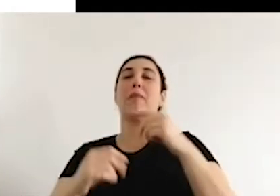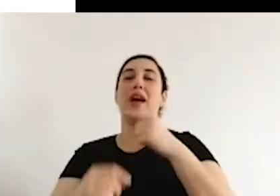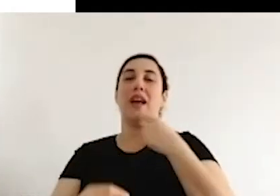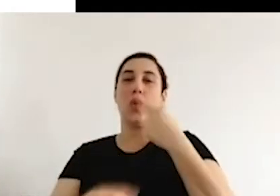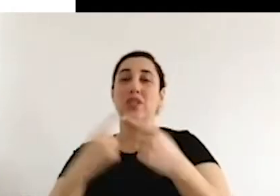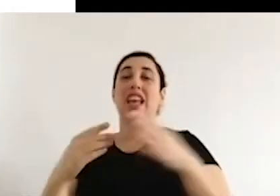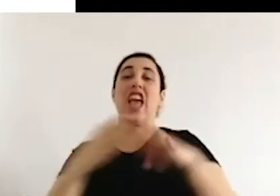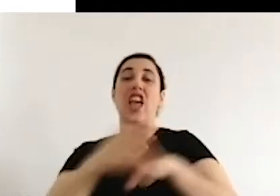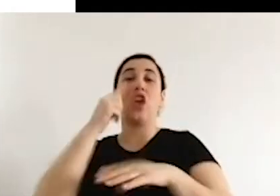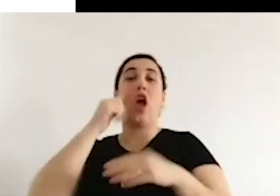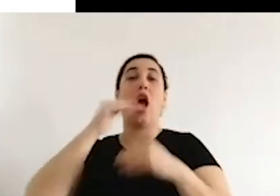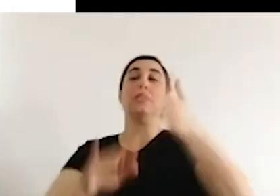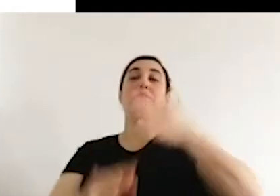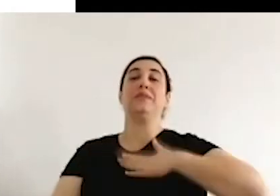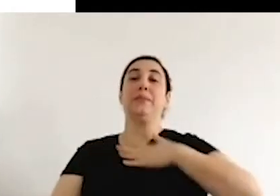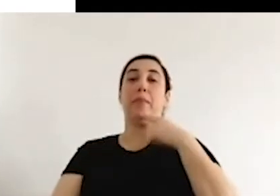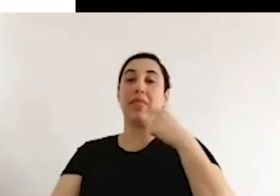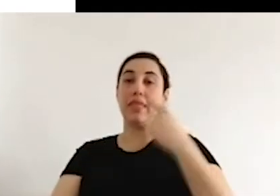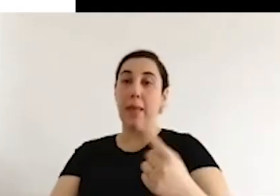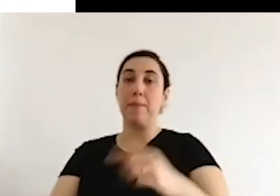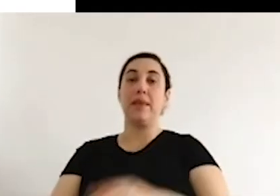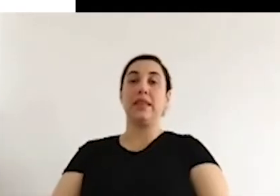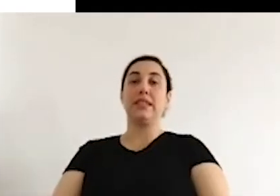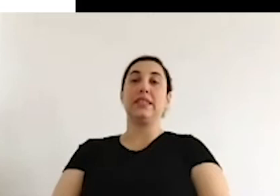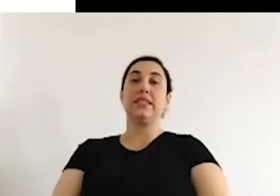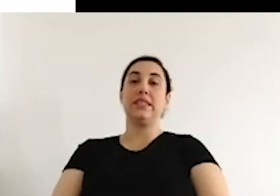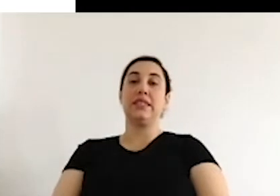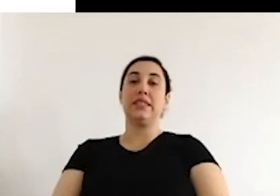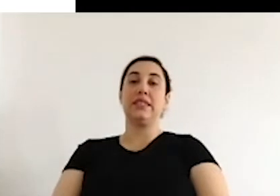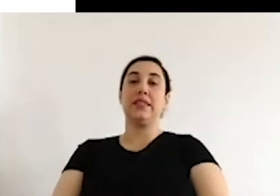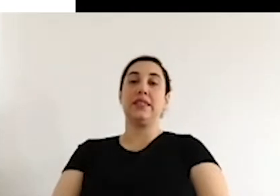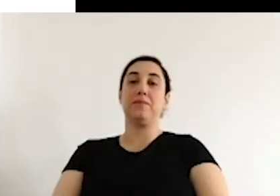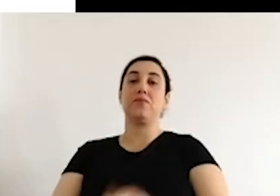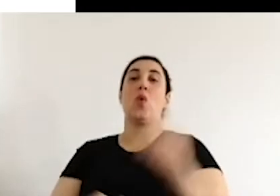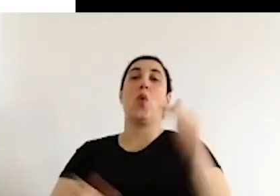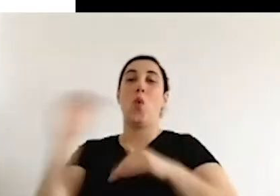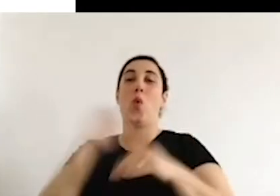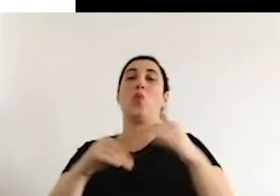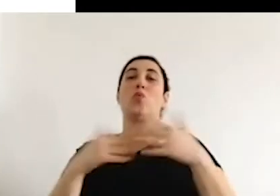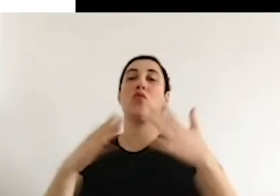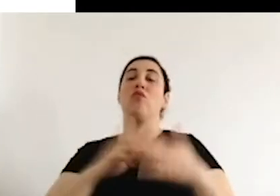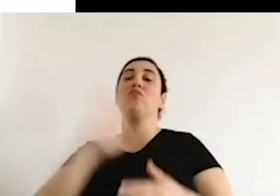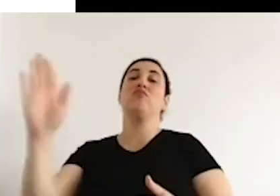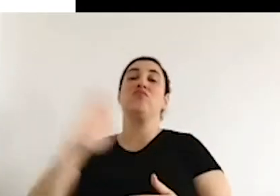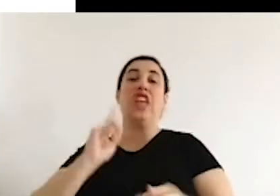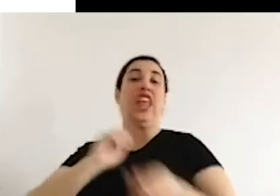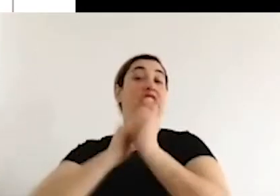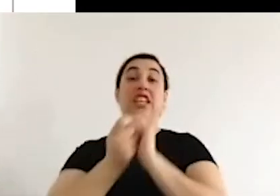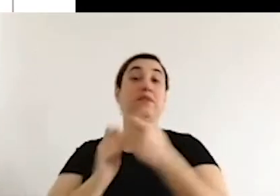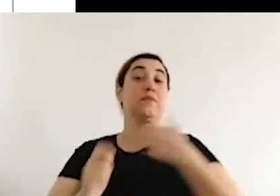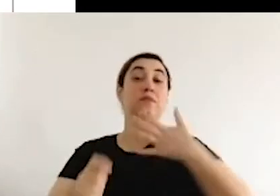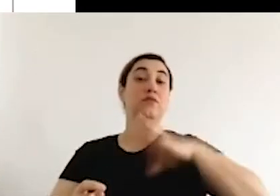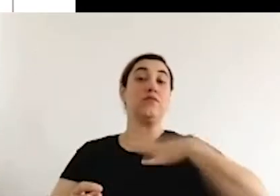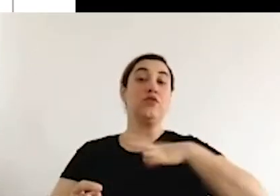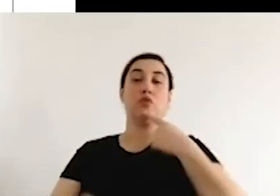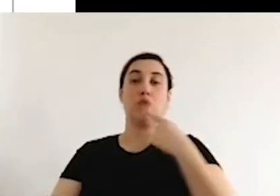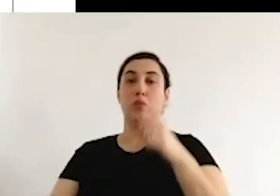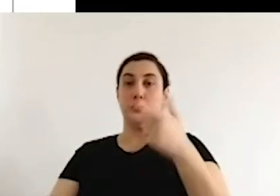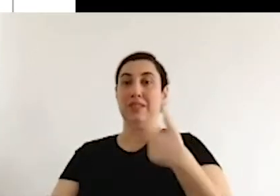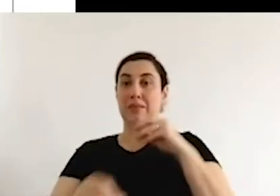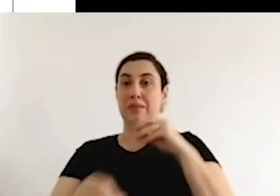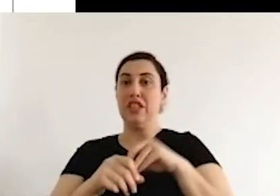there is only one representative who claims that they are the only representative, and everything can change through